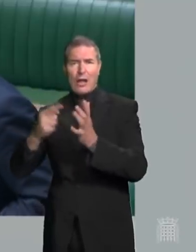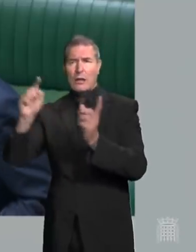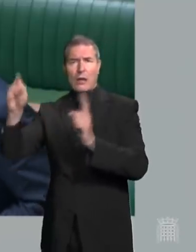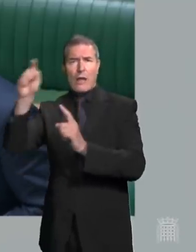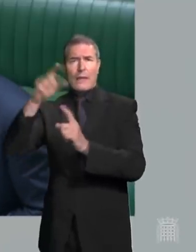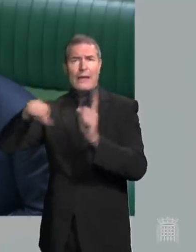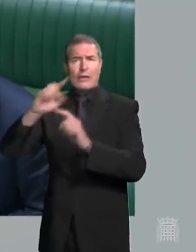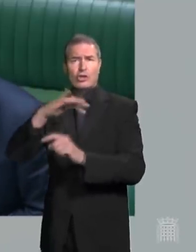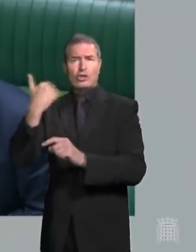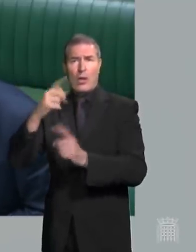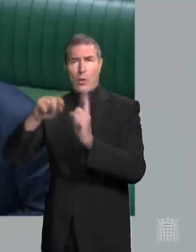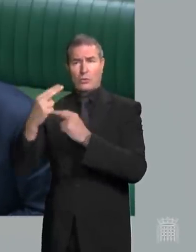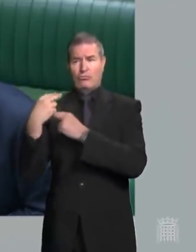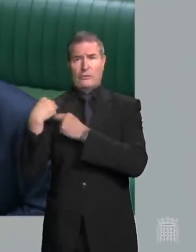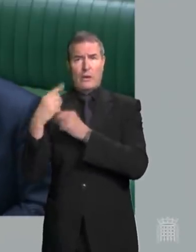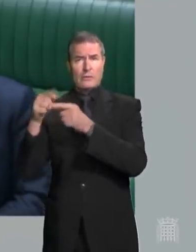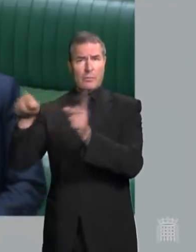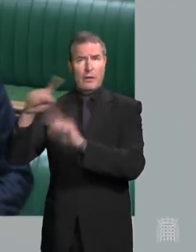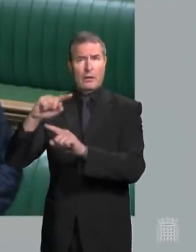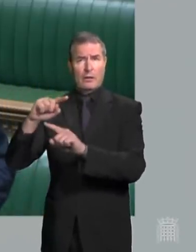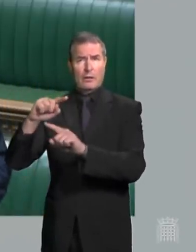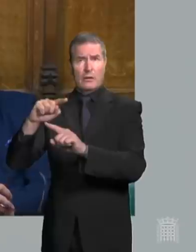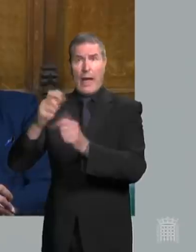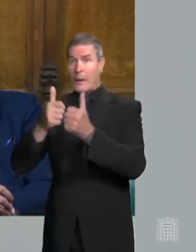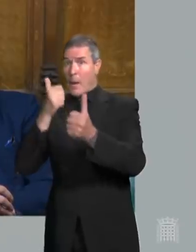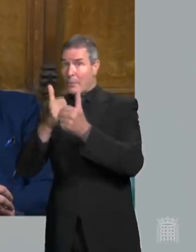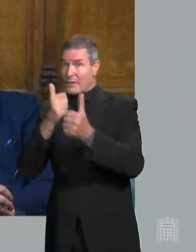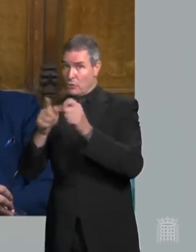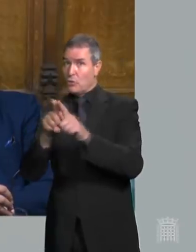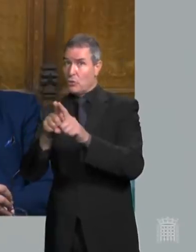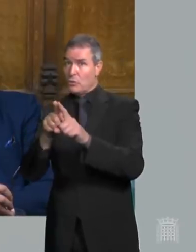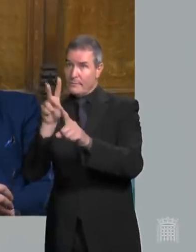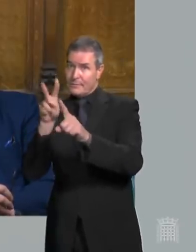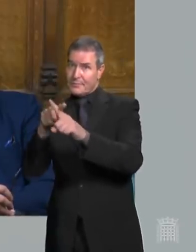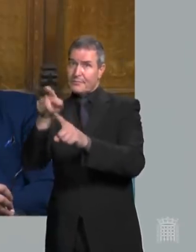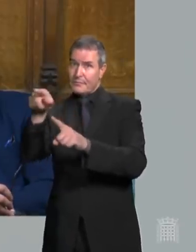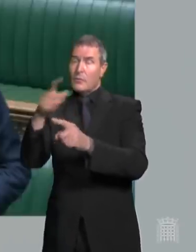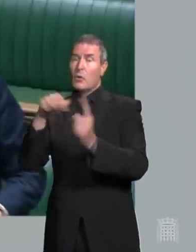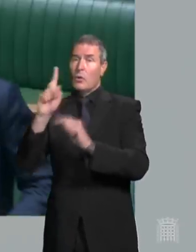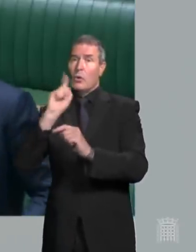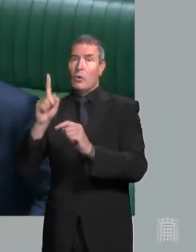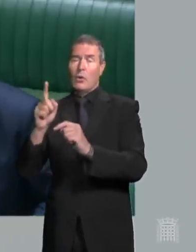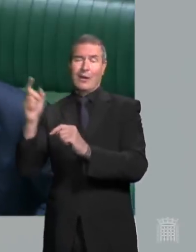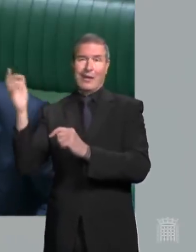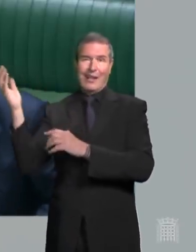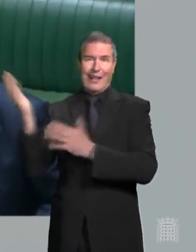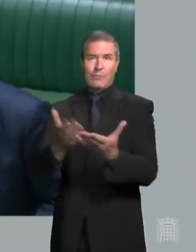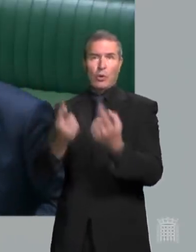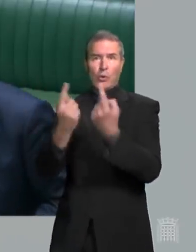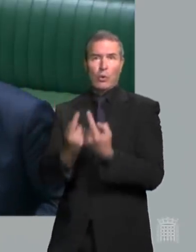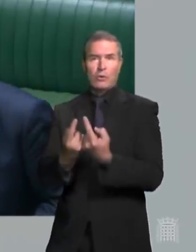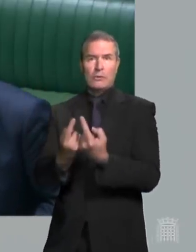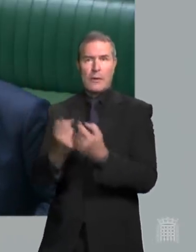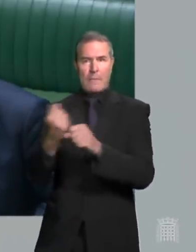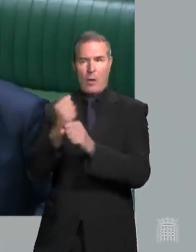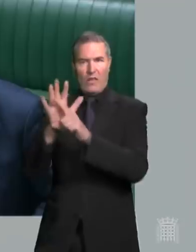responsible in holding companies to account that import goods made with